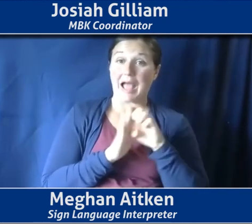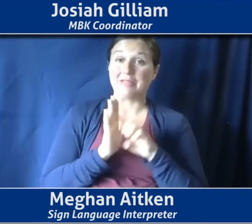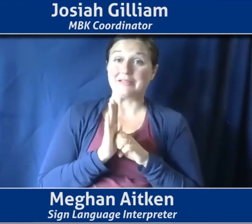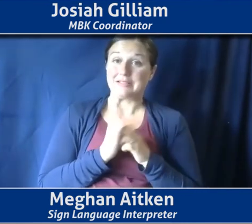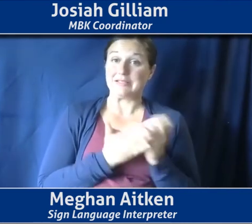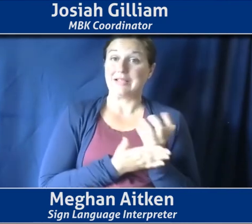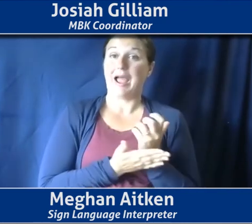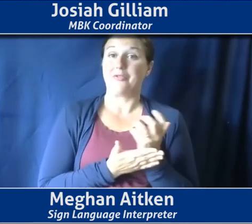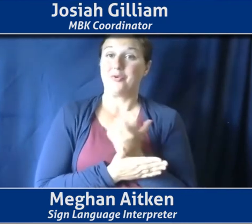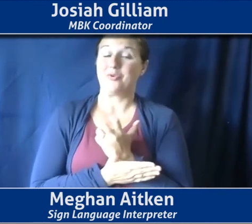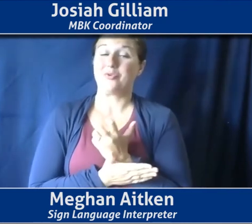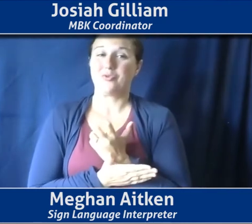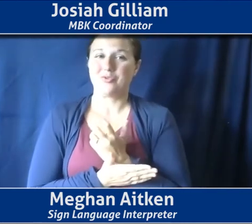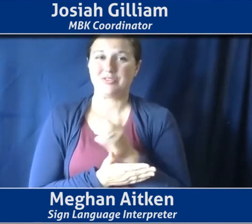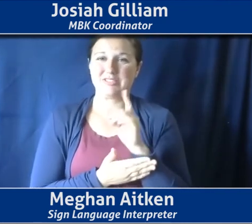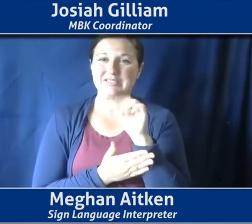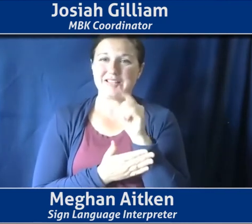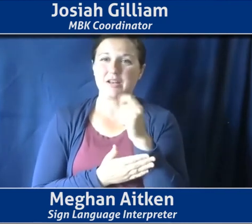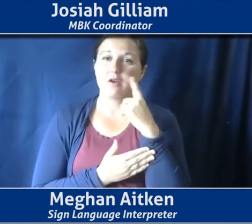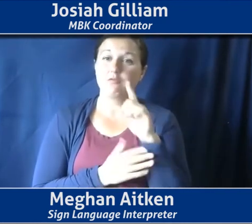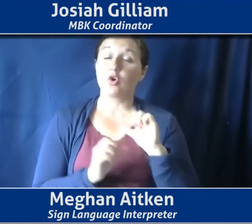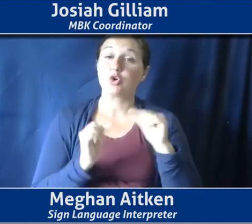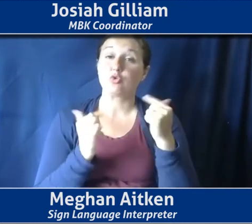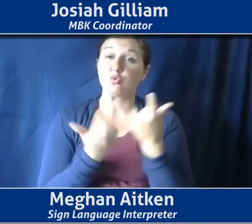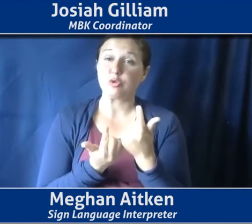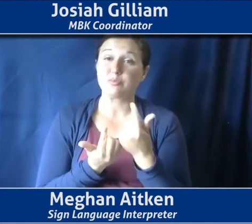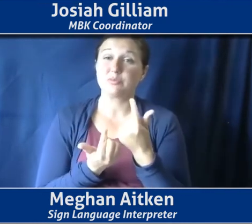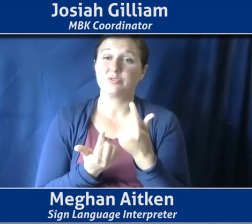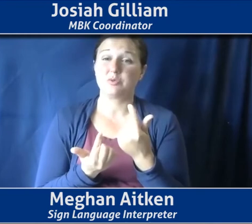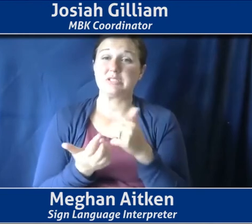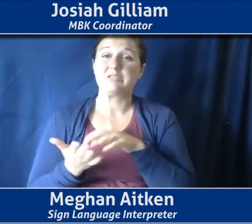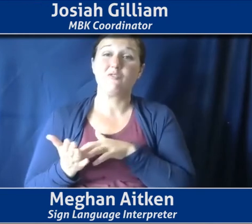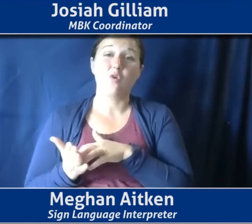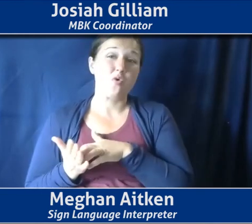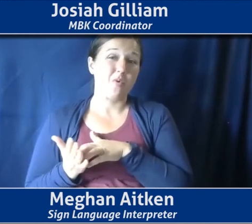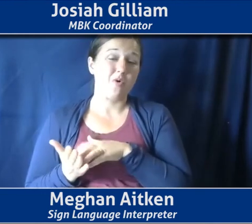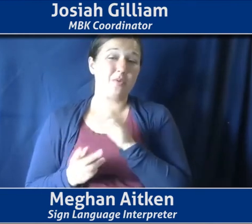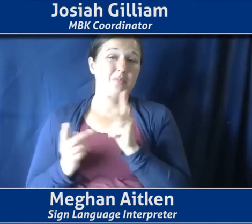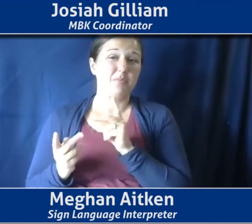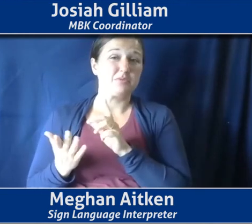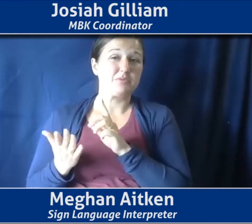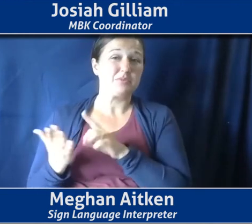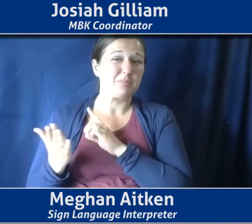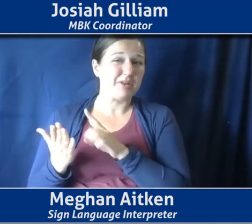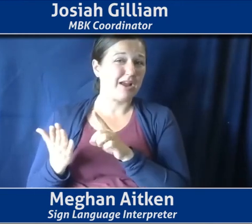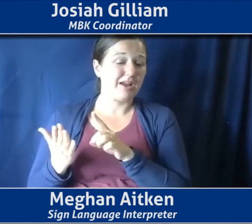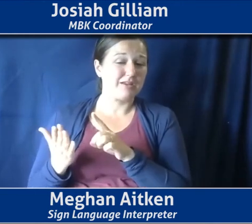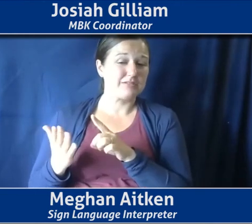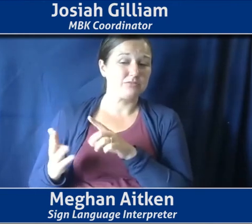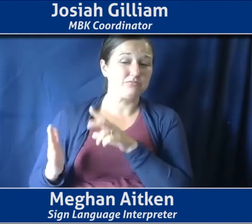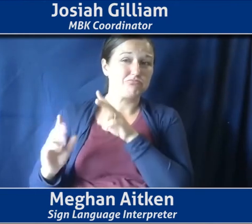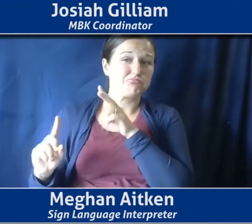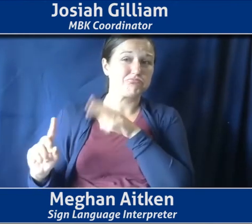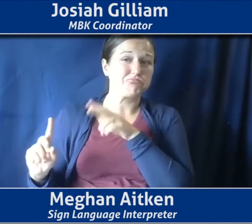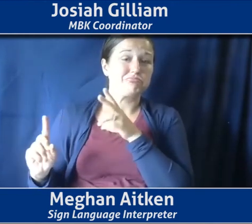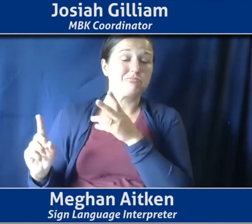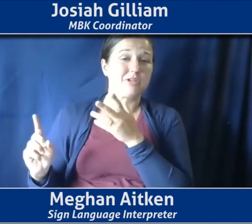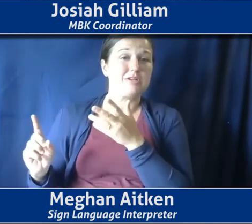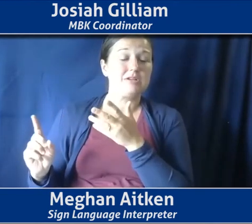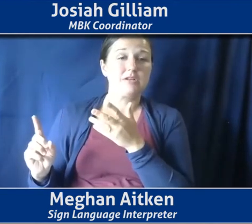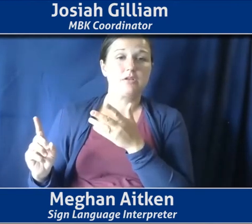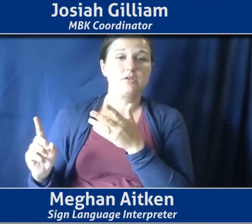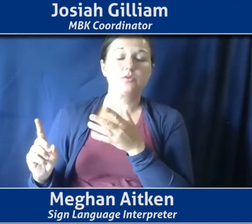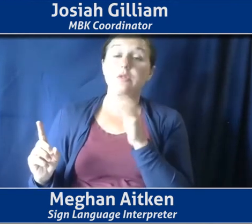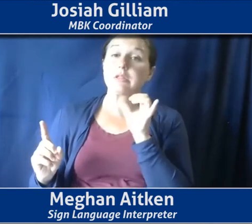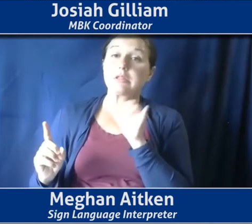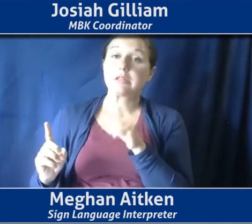have been, um, stigmatized and very vulnerable in our society. And so, um, so that, uh, report Pittsburgh's Inequality Across Gender and